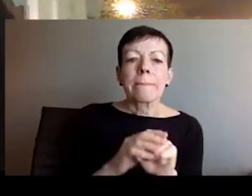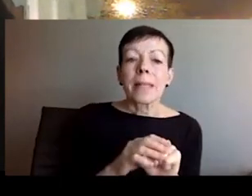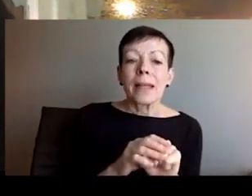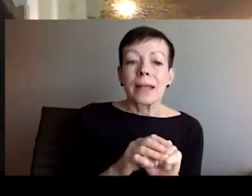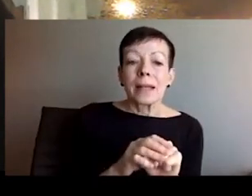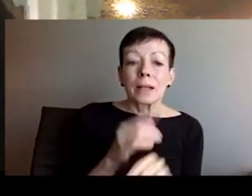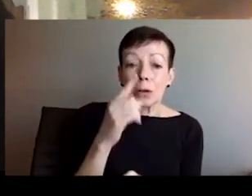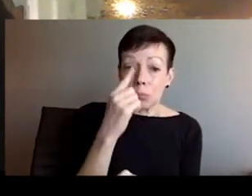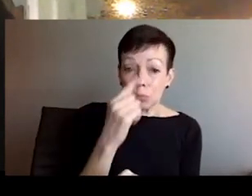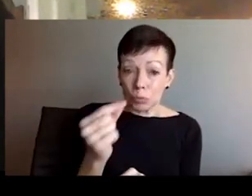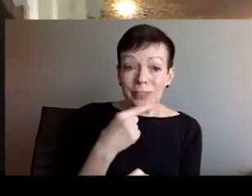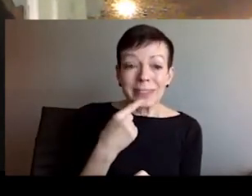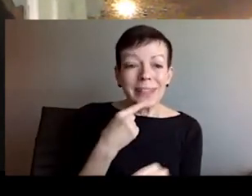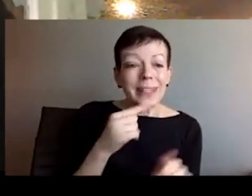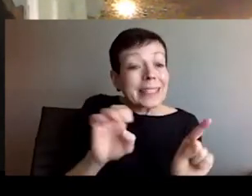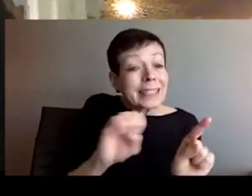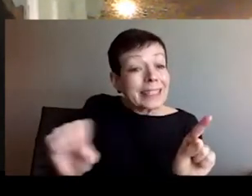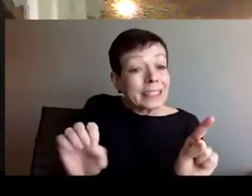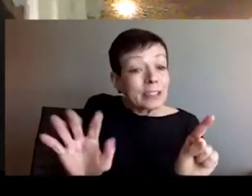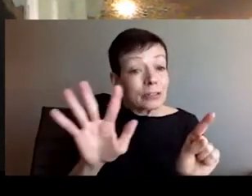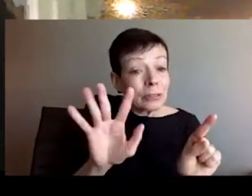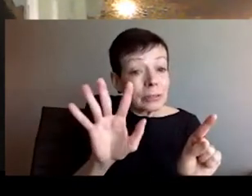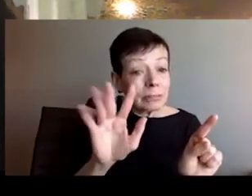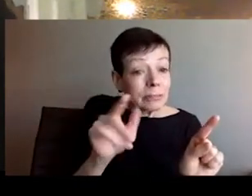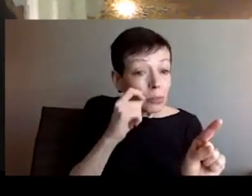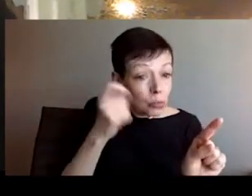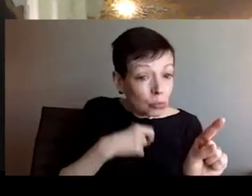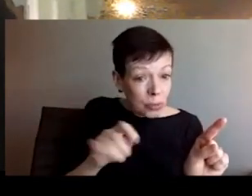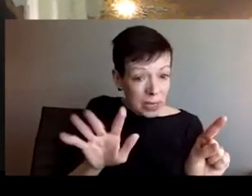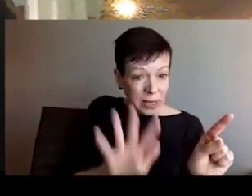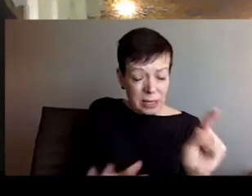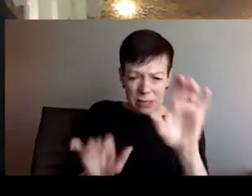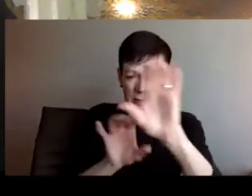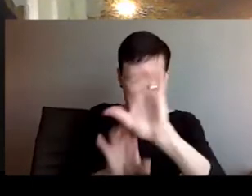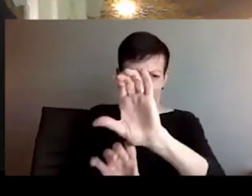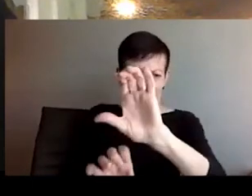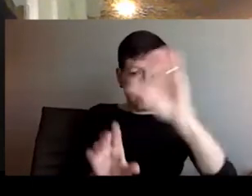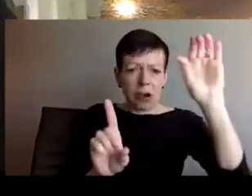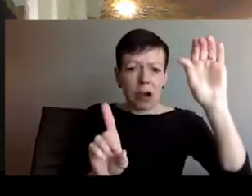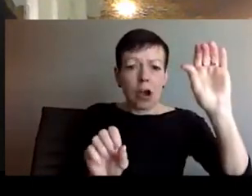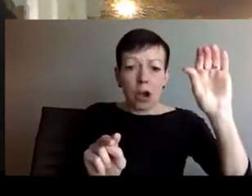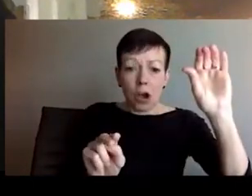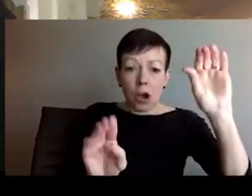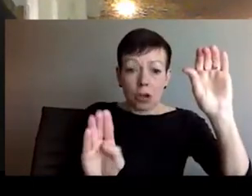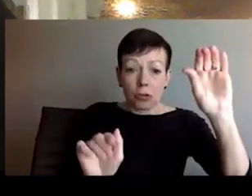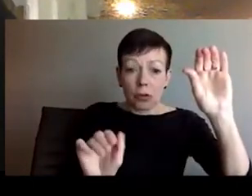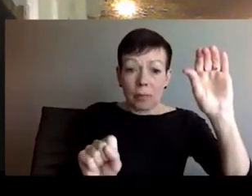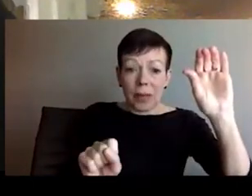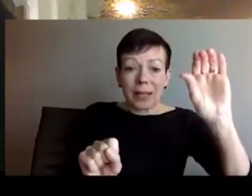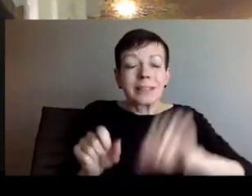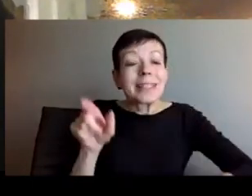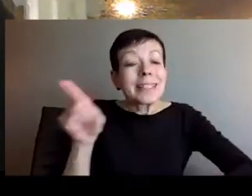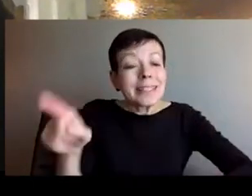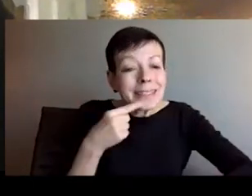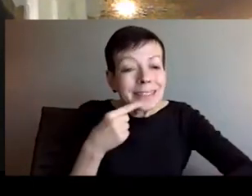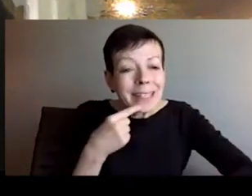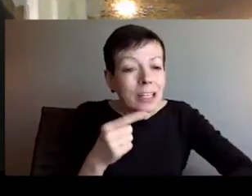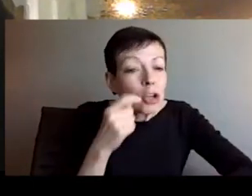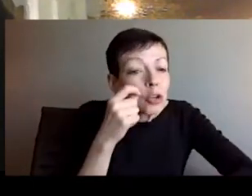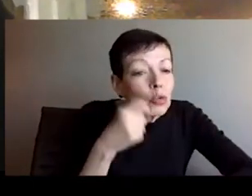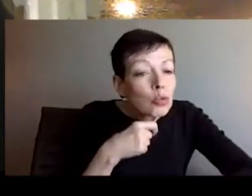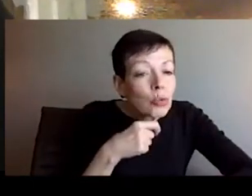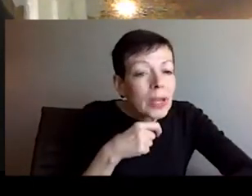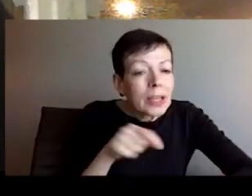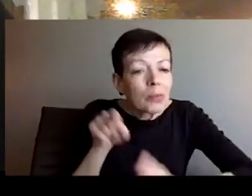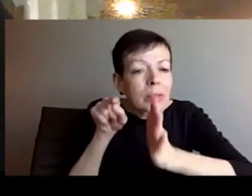you just need to understand their words with the opposite meaning, because I think